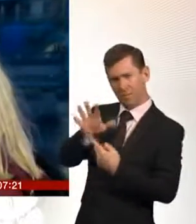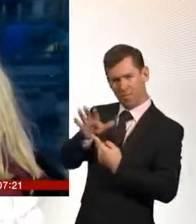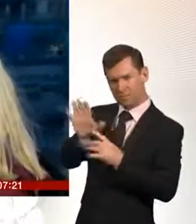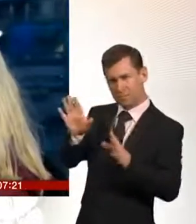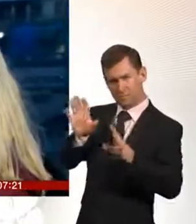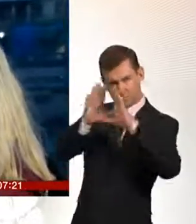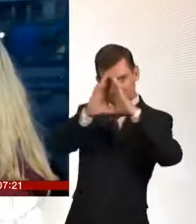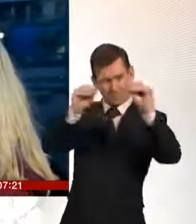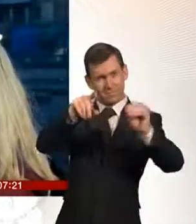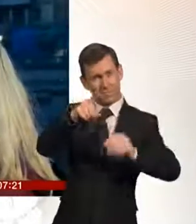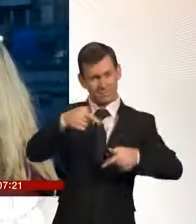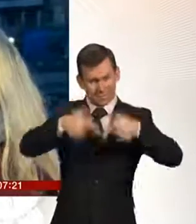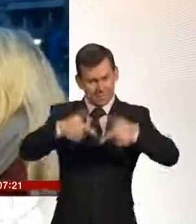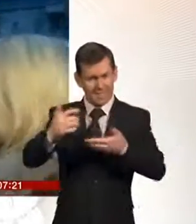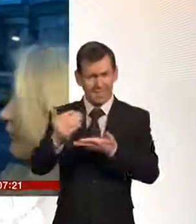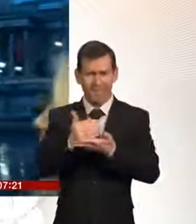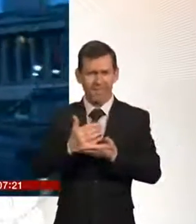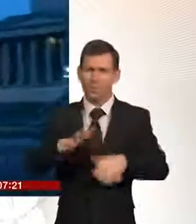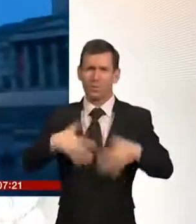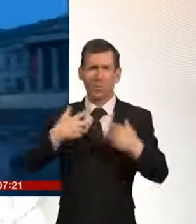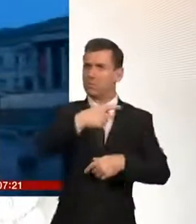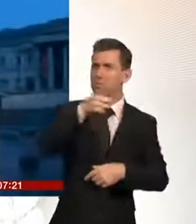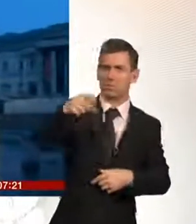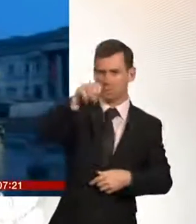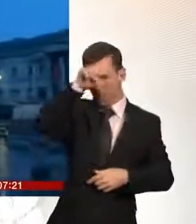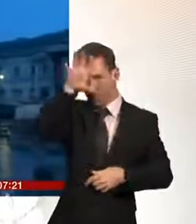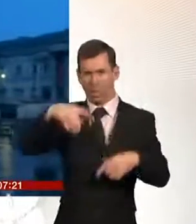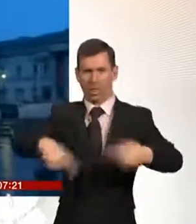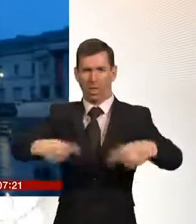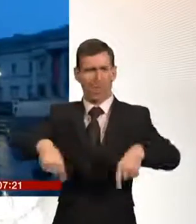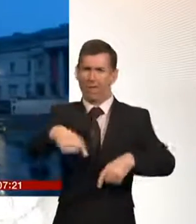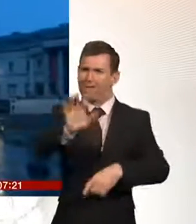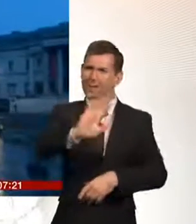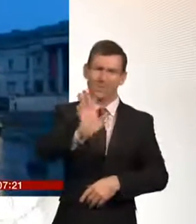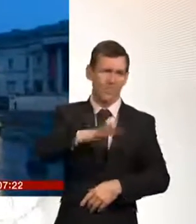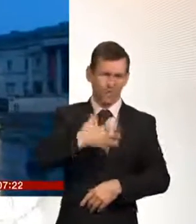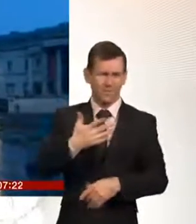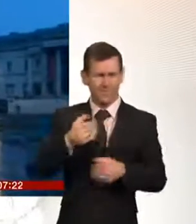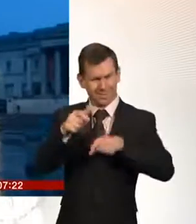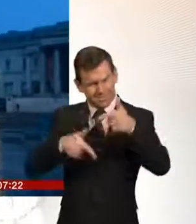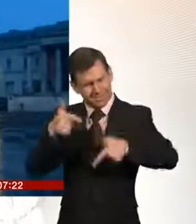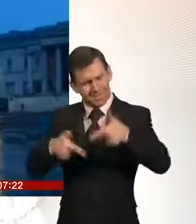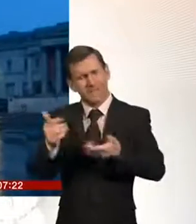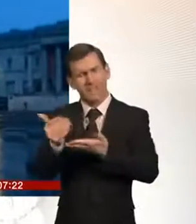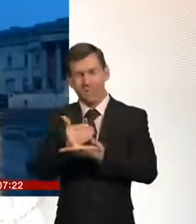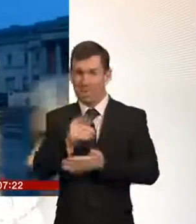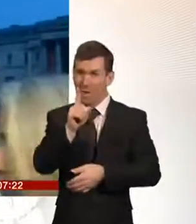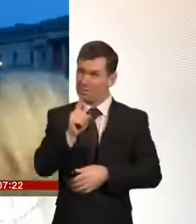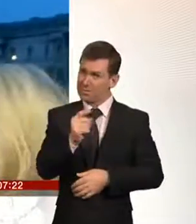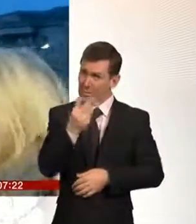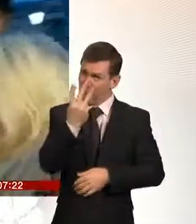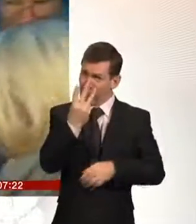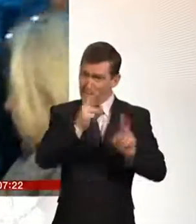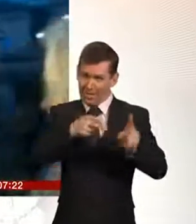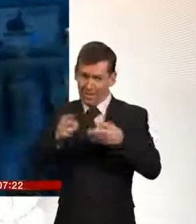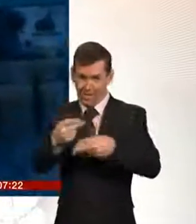to cycle we don't want to scare monger or put people off but tragically those deaths has highlighted a really serious issue on our roads let's speak now to